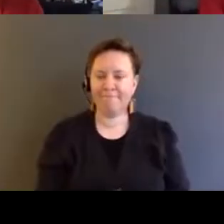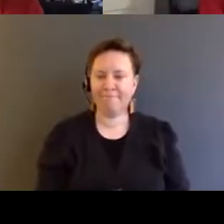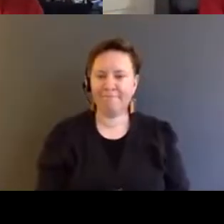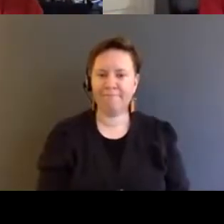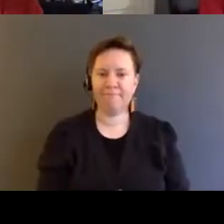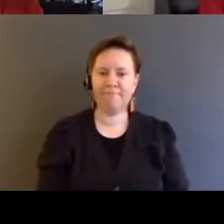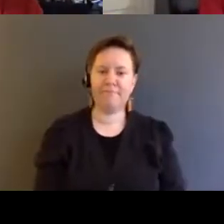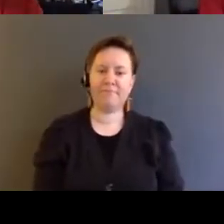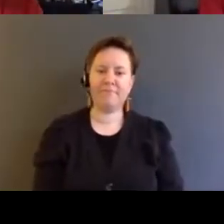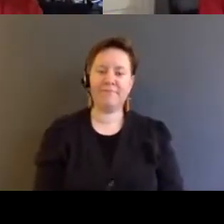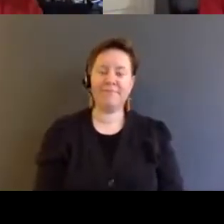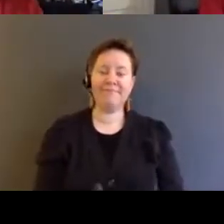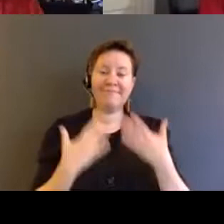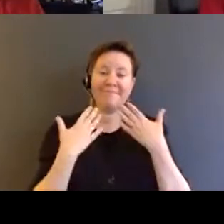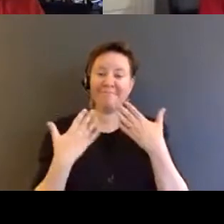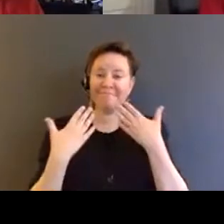Thank you, Sarah.